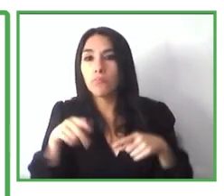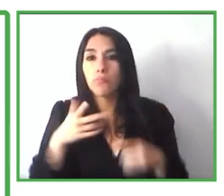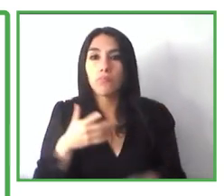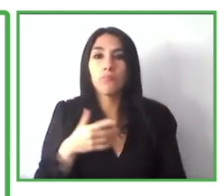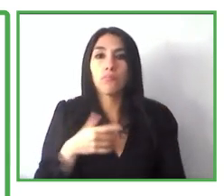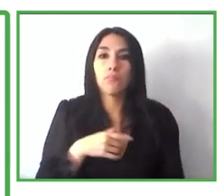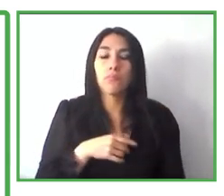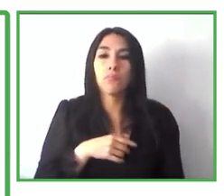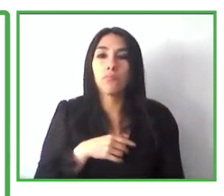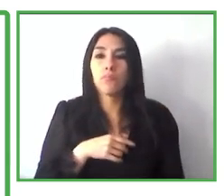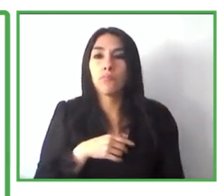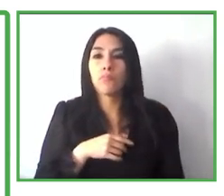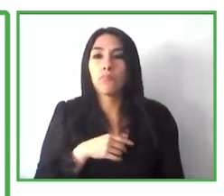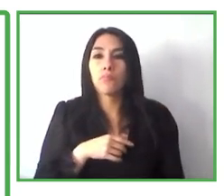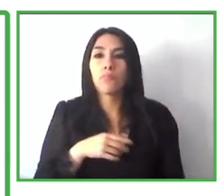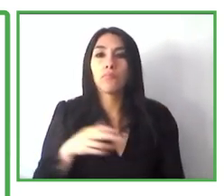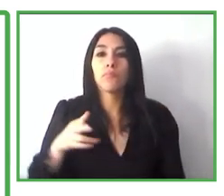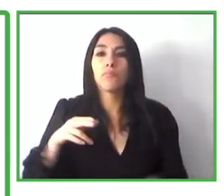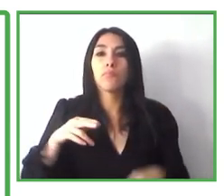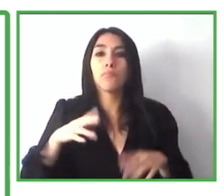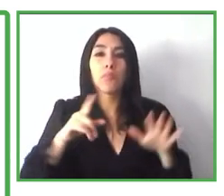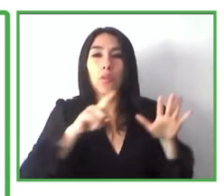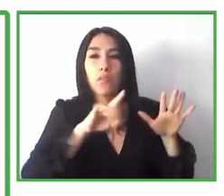been with us from the 90s.